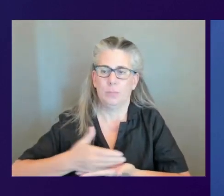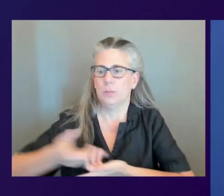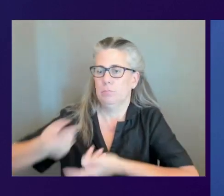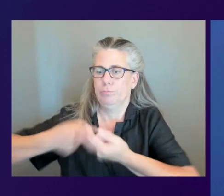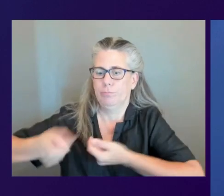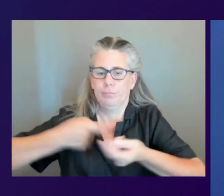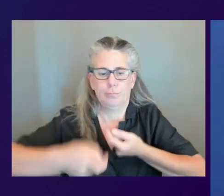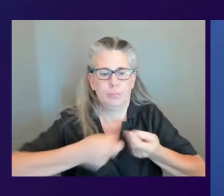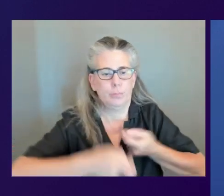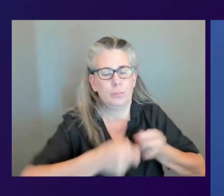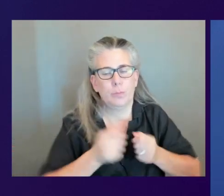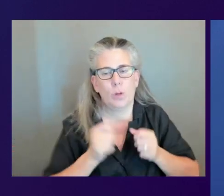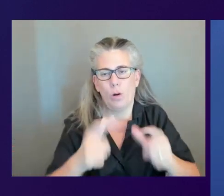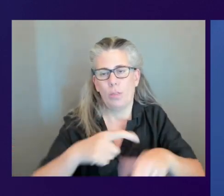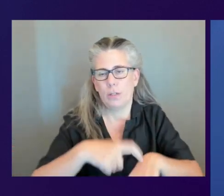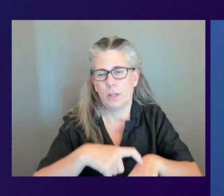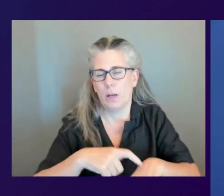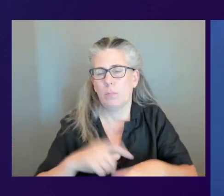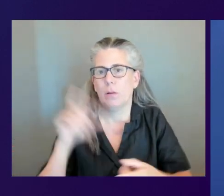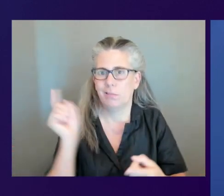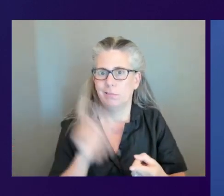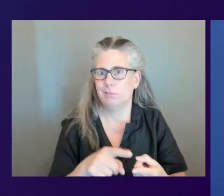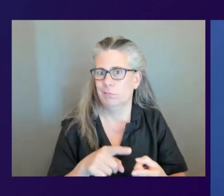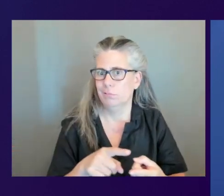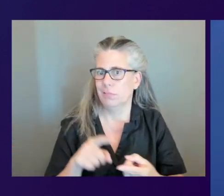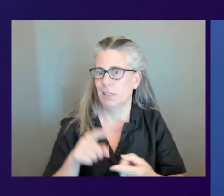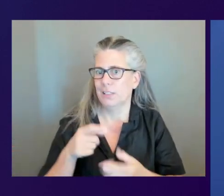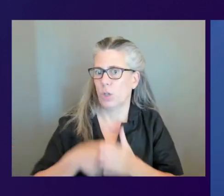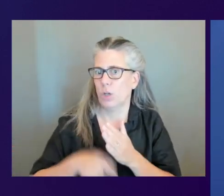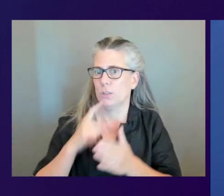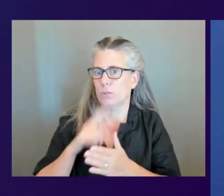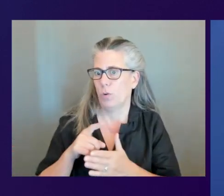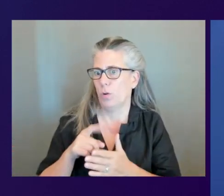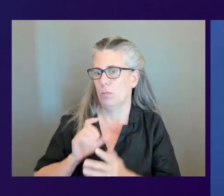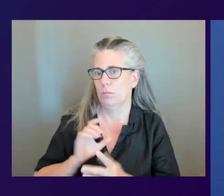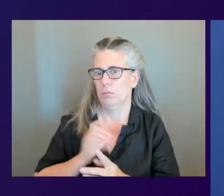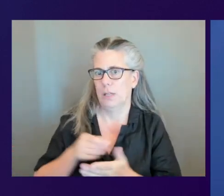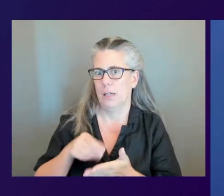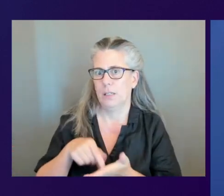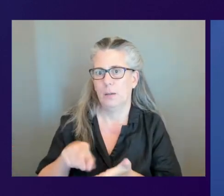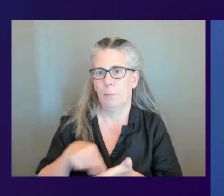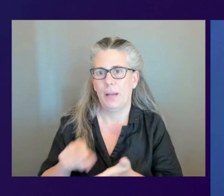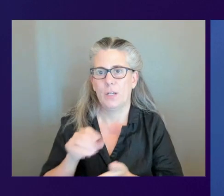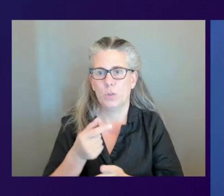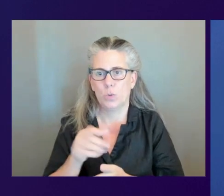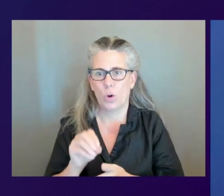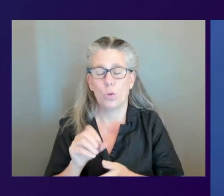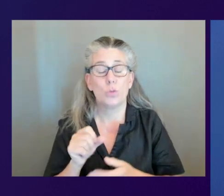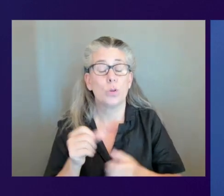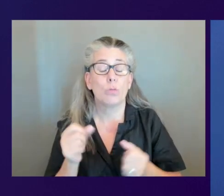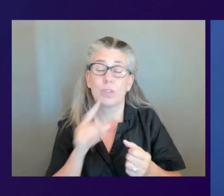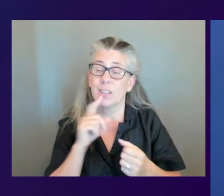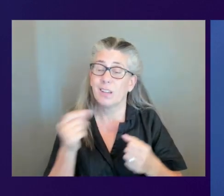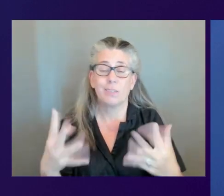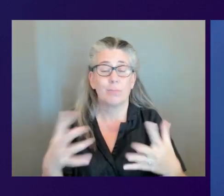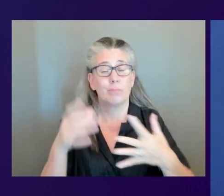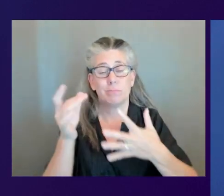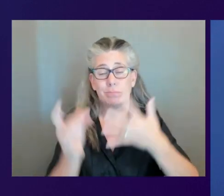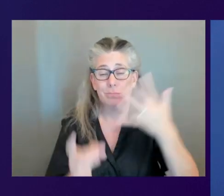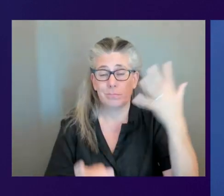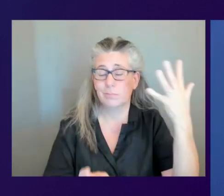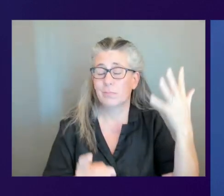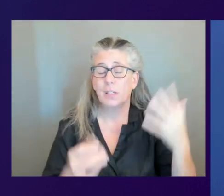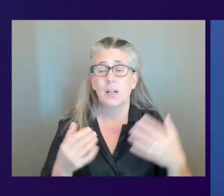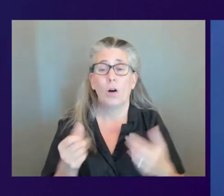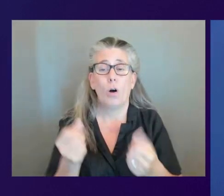And there are tons of other examples. But the point is that our portfolio of services really gives you the flexibility to